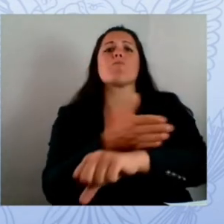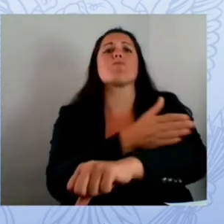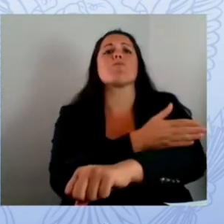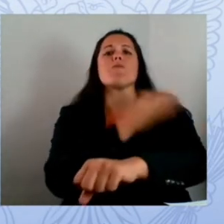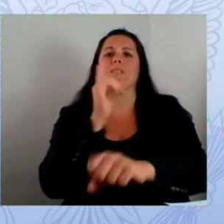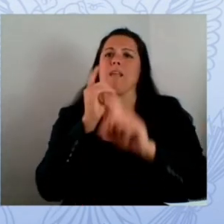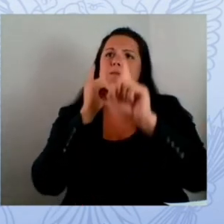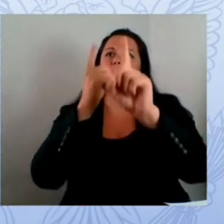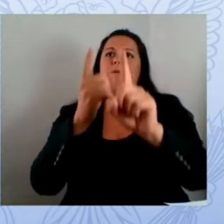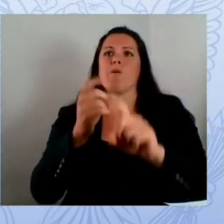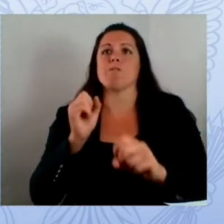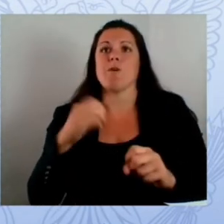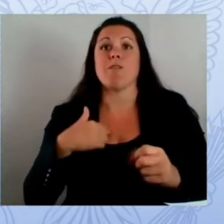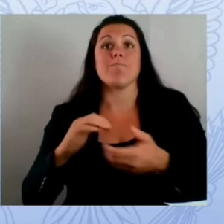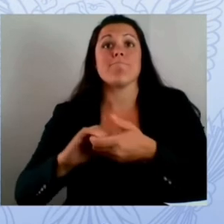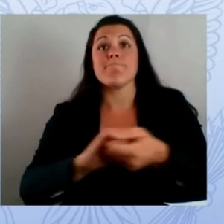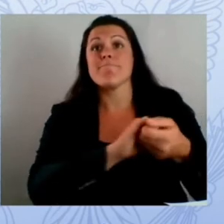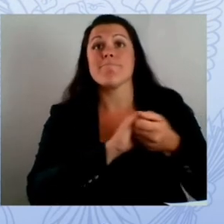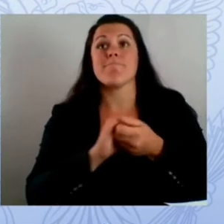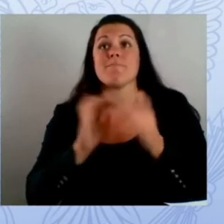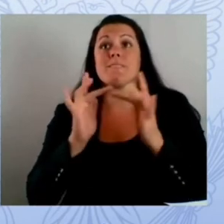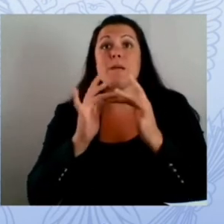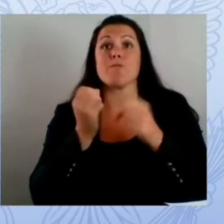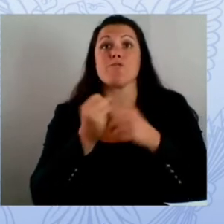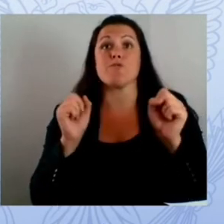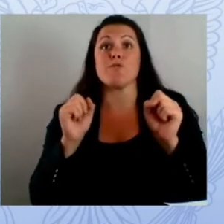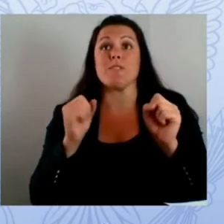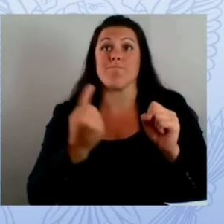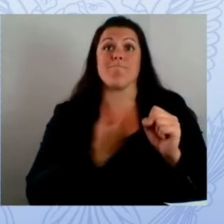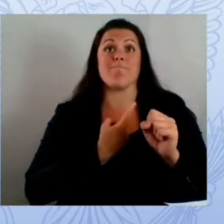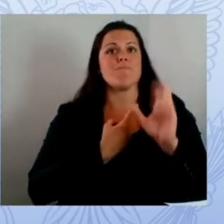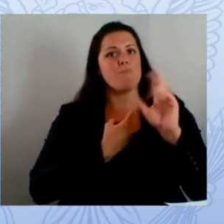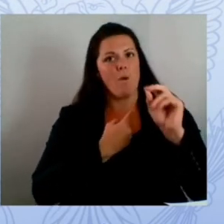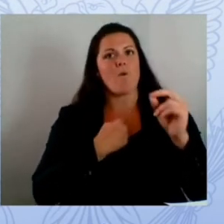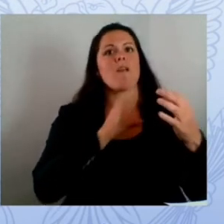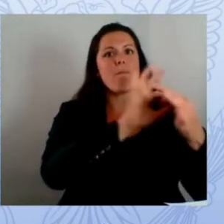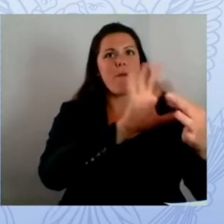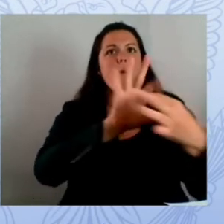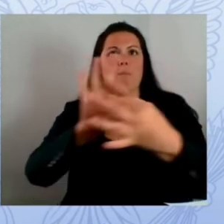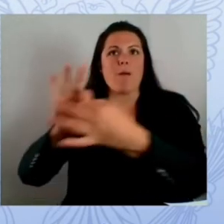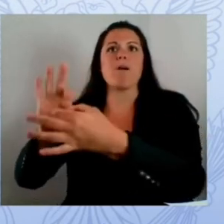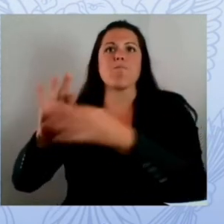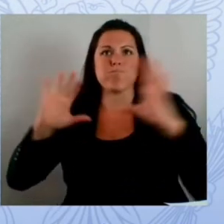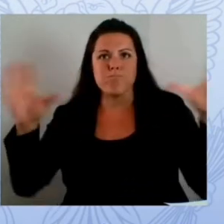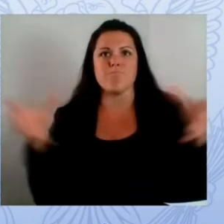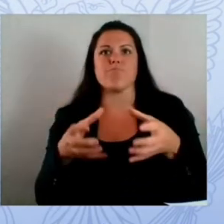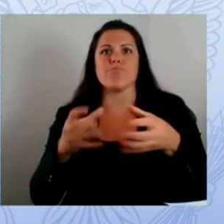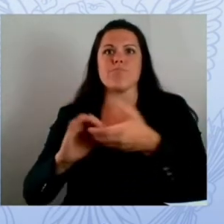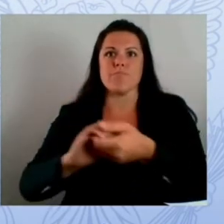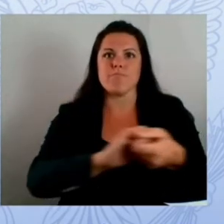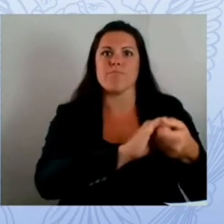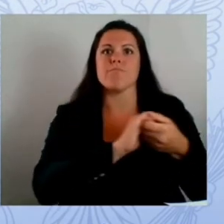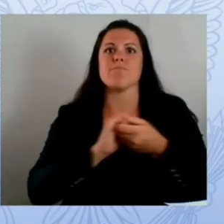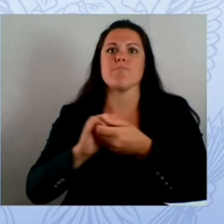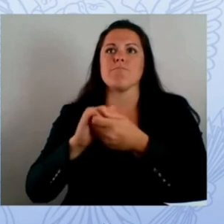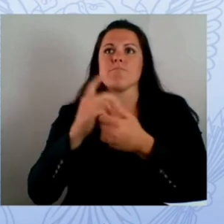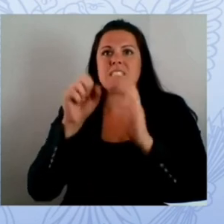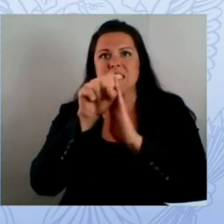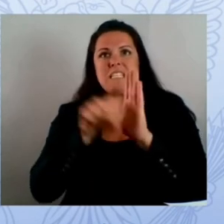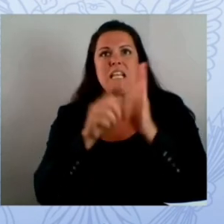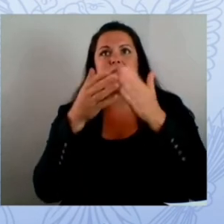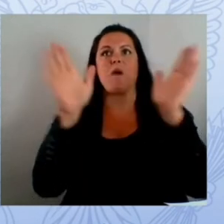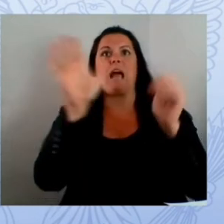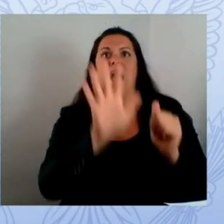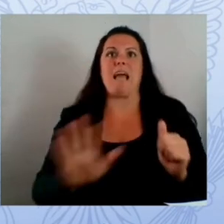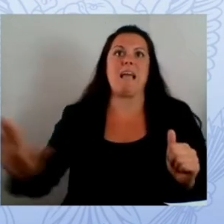and for the second year we brought together more than 12 states 60 individuals from throughout those states to talk about what they